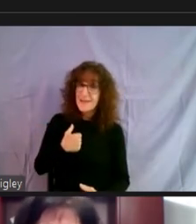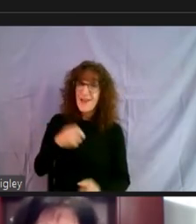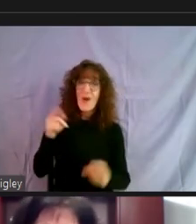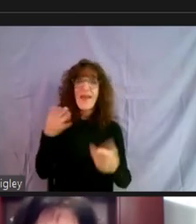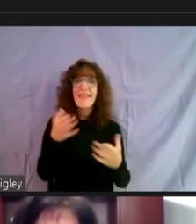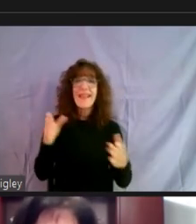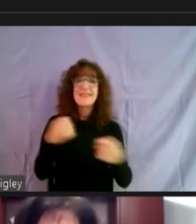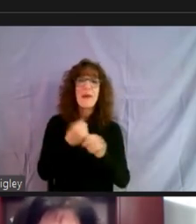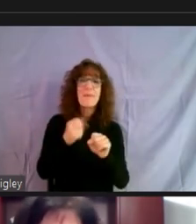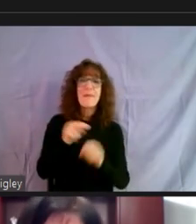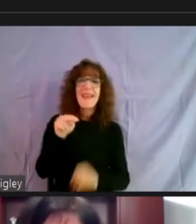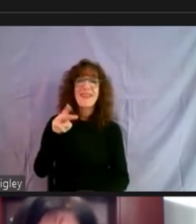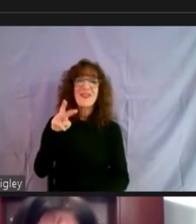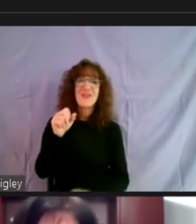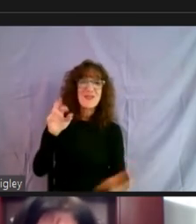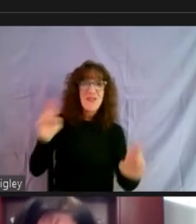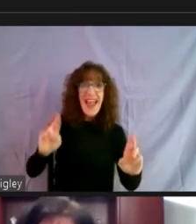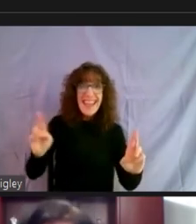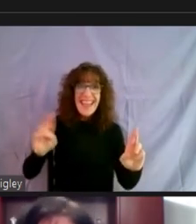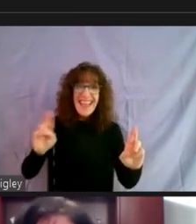Let's make some news folks. Ready?